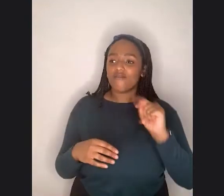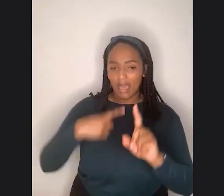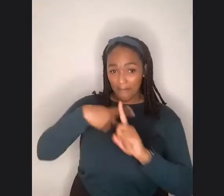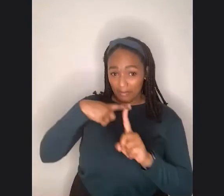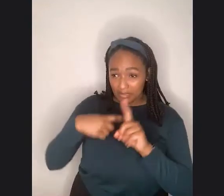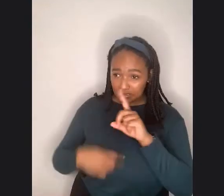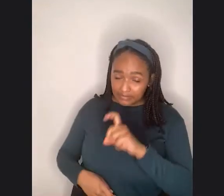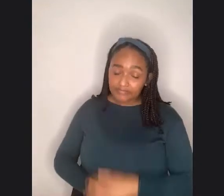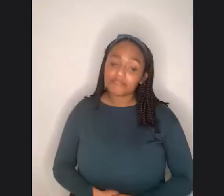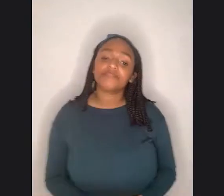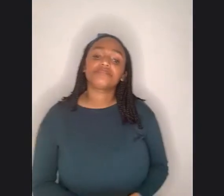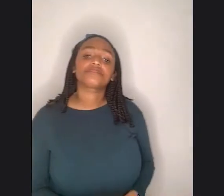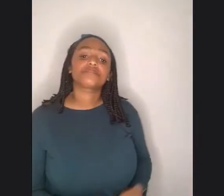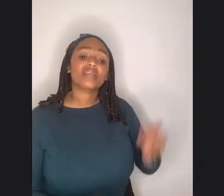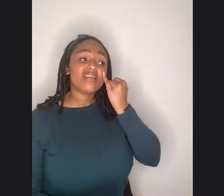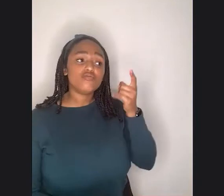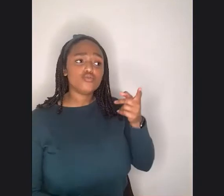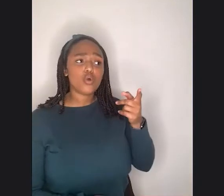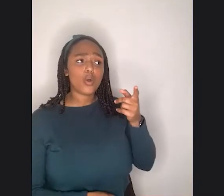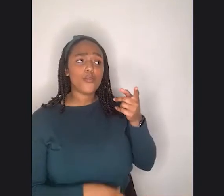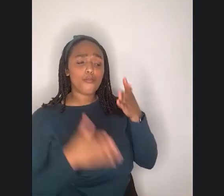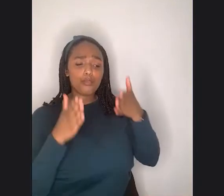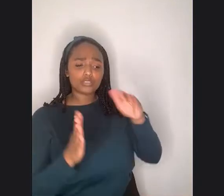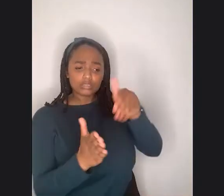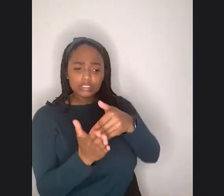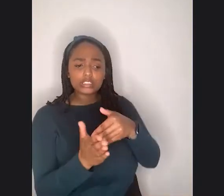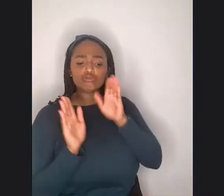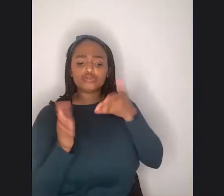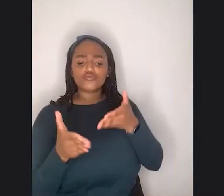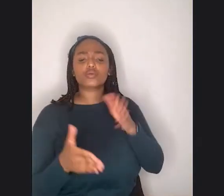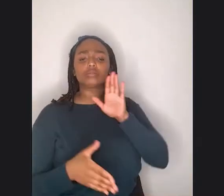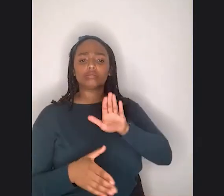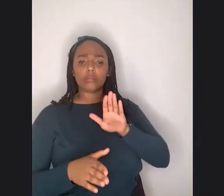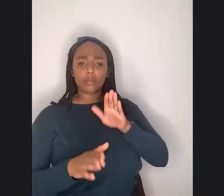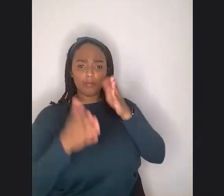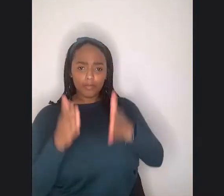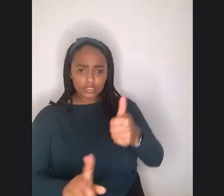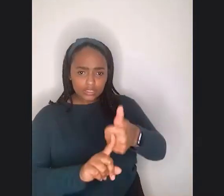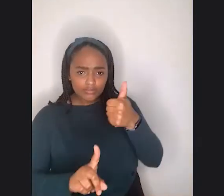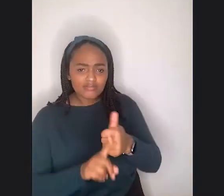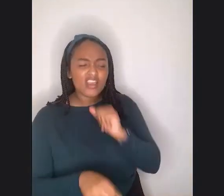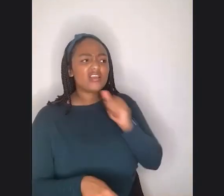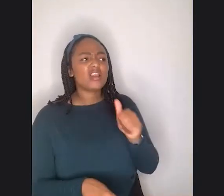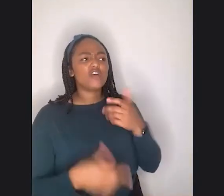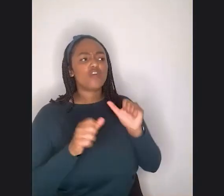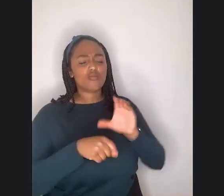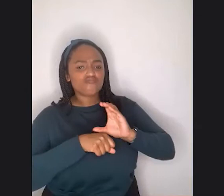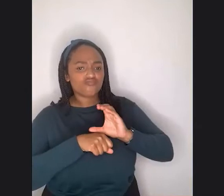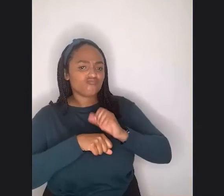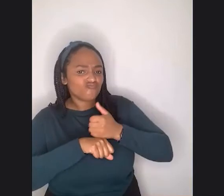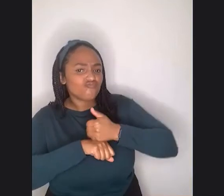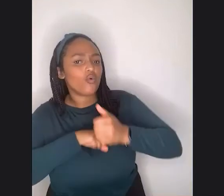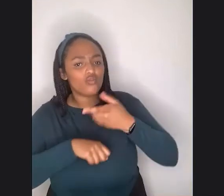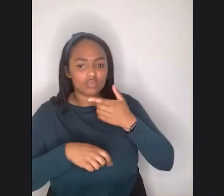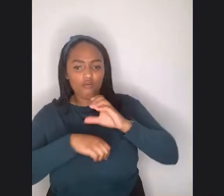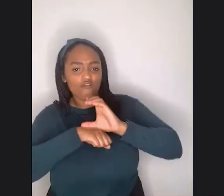um, you know, imposing any dogmas, you know, or anything, I think that should be okay as